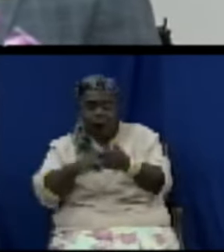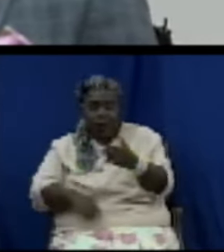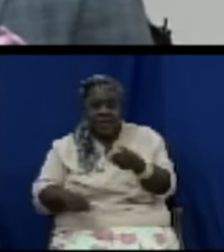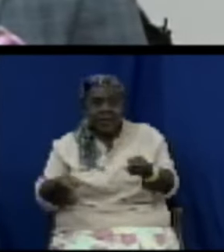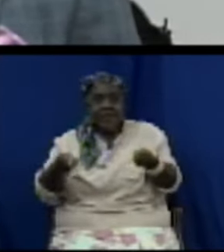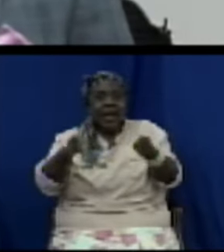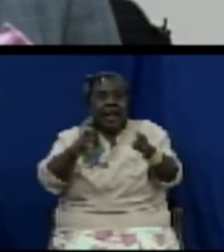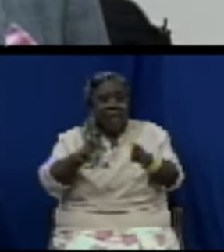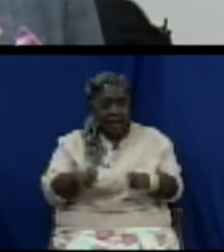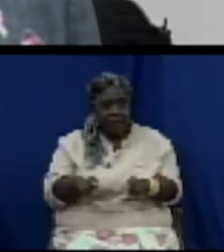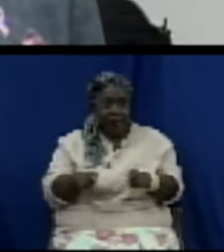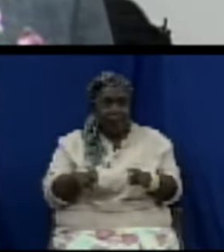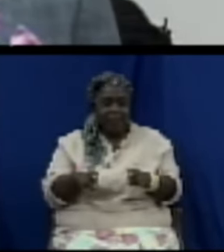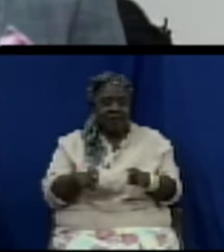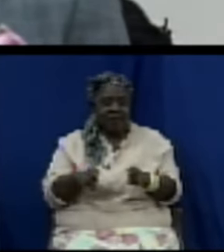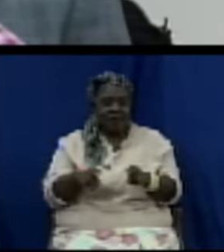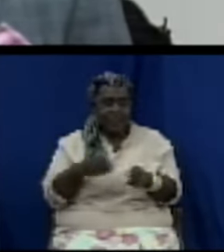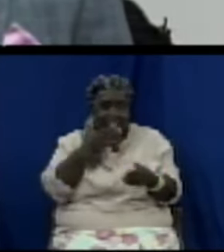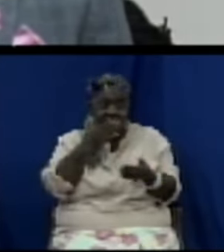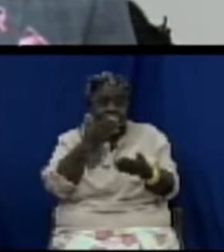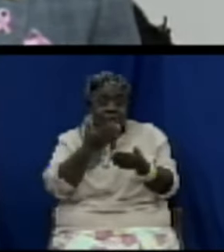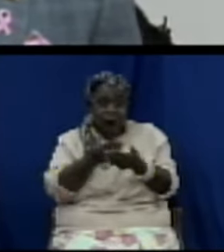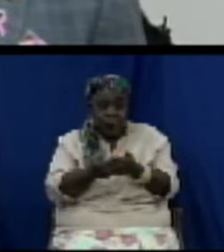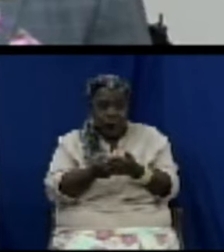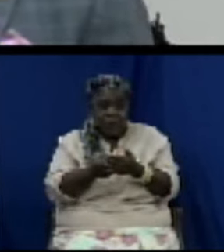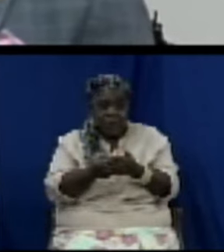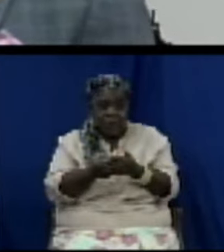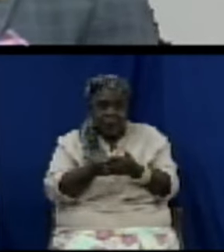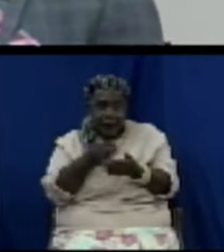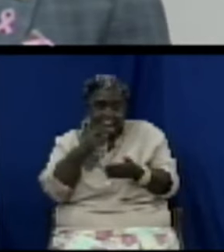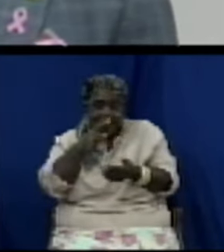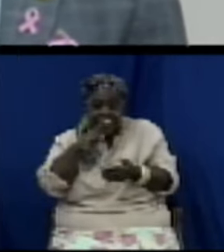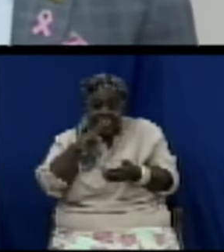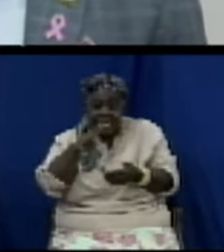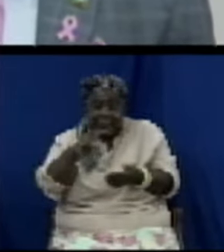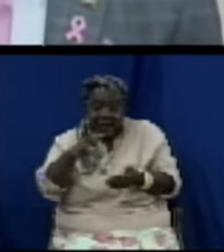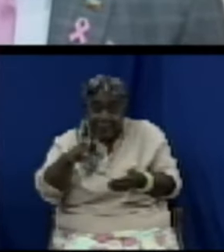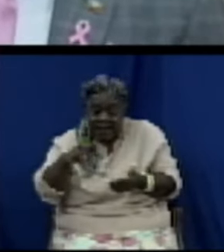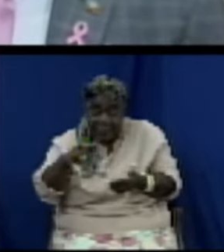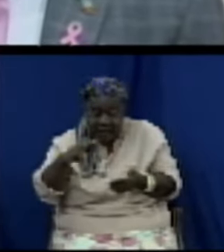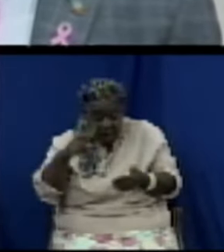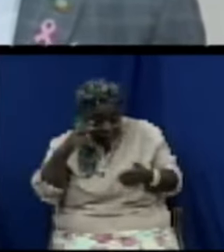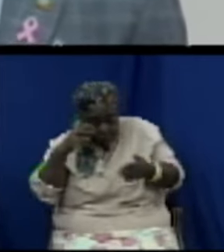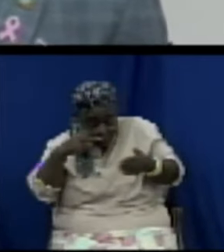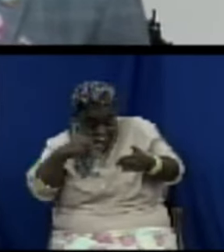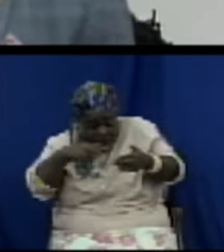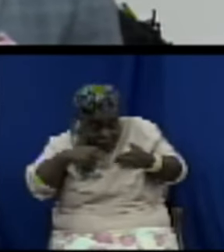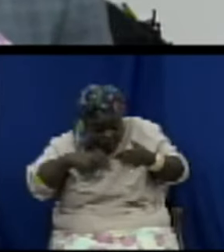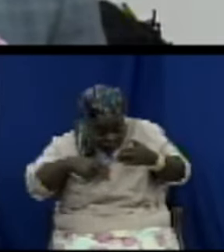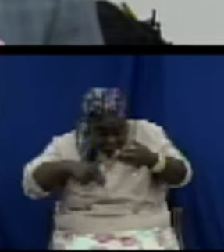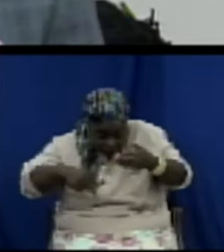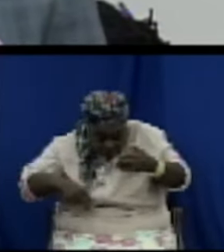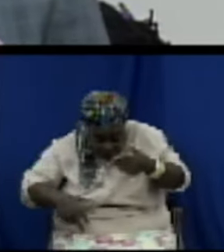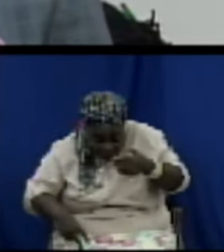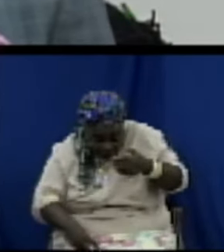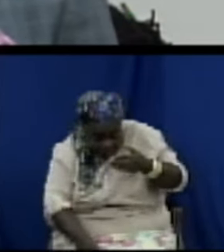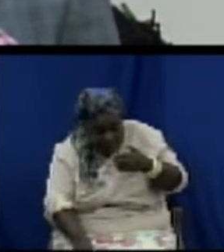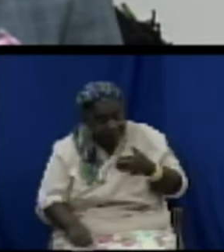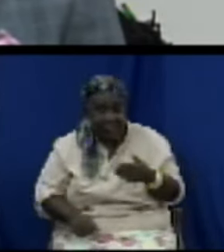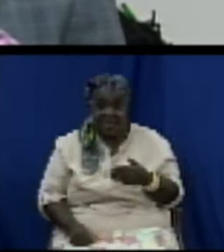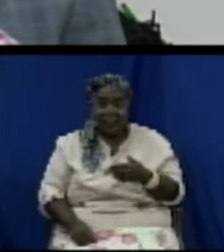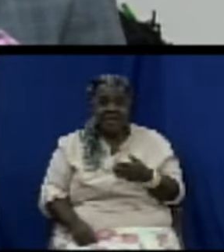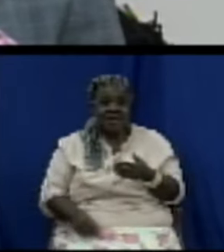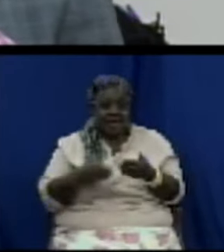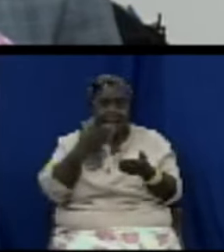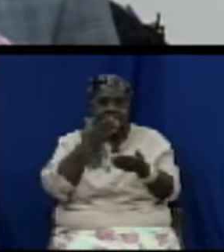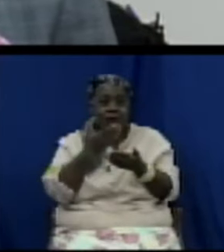good that it can actually do it. The one in Nevis can actually do it if the protocols are set correctly. So that we know that